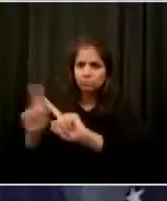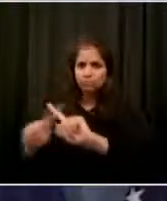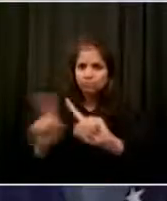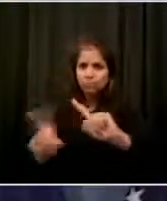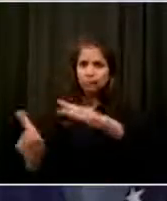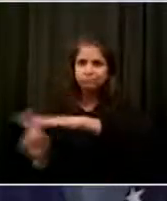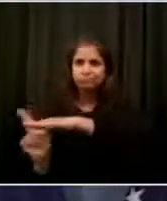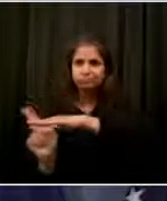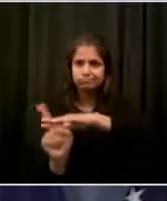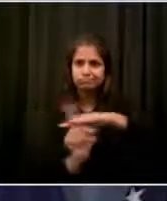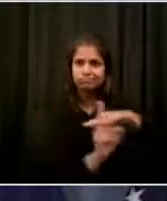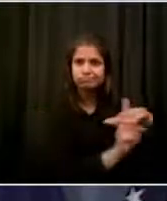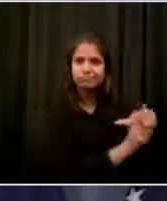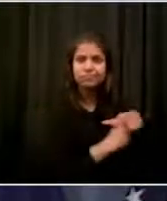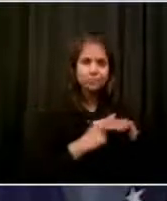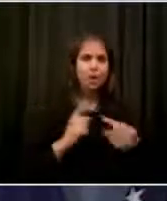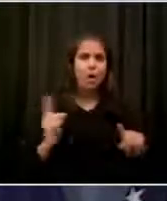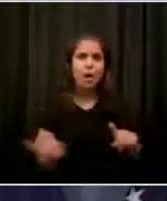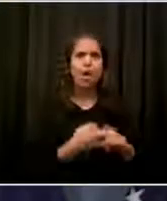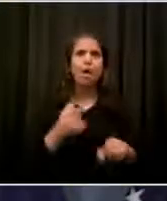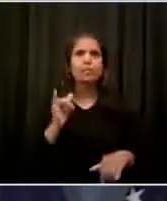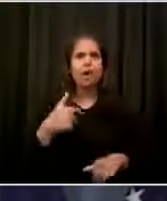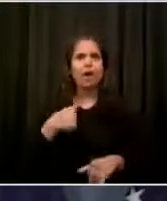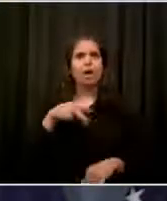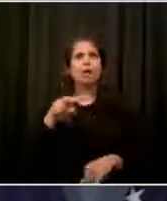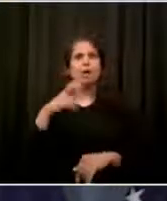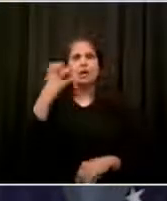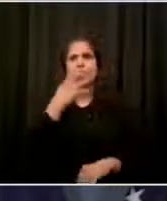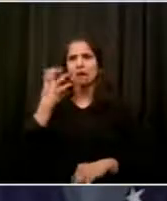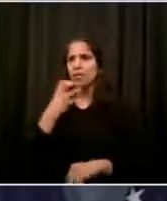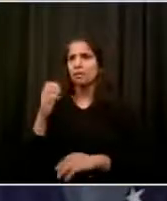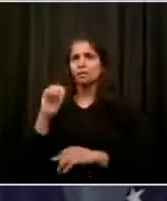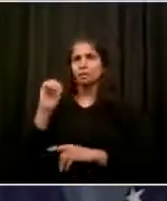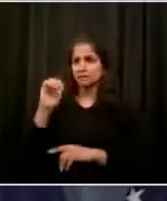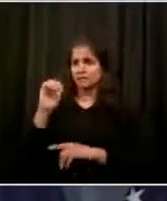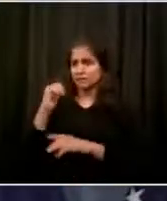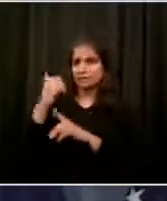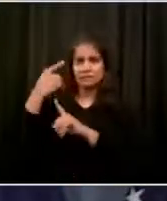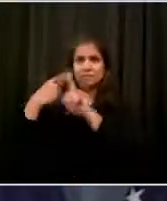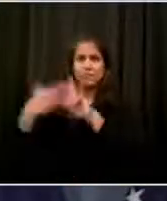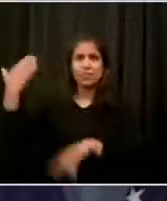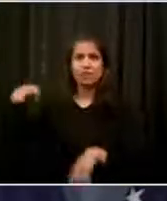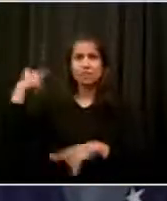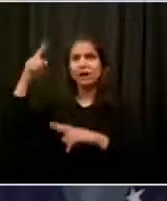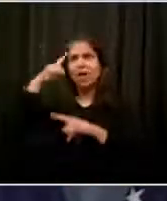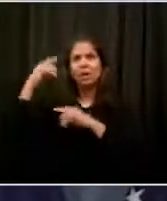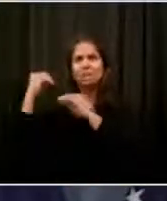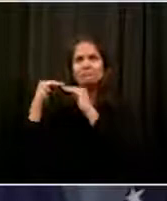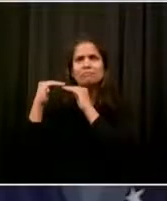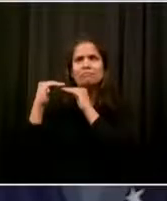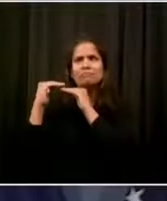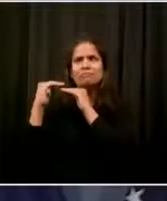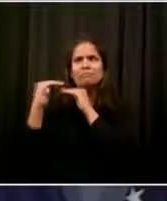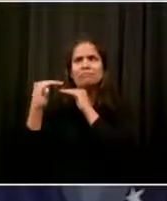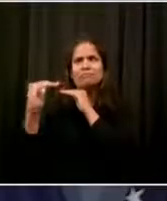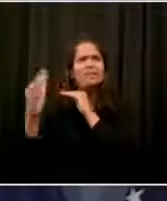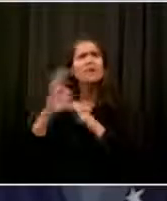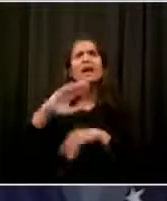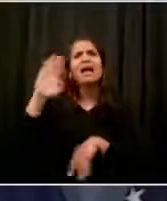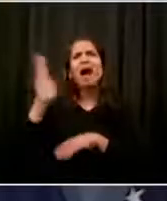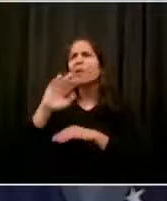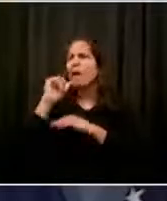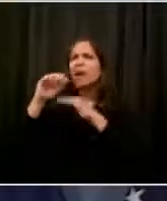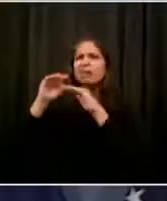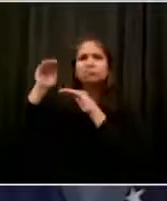Obviously, before that, we thought it was going to keep going upward. Thank God, through everyone's effort, it has gone lower and lower, but we have to make sure it stays lower.